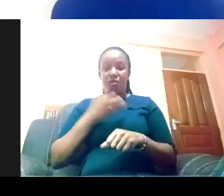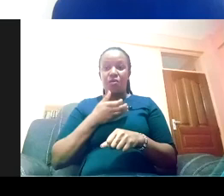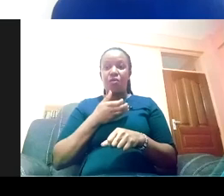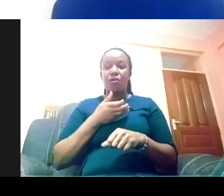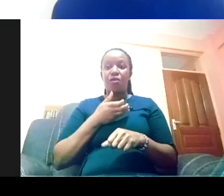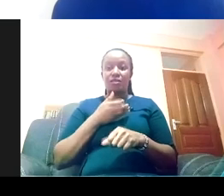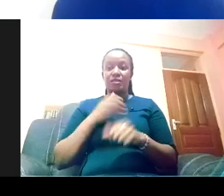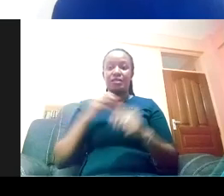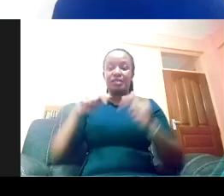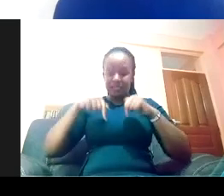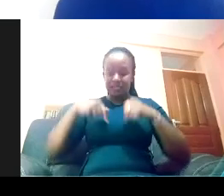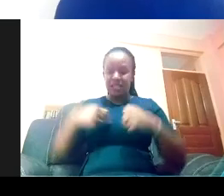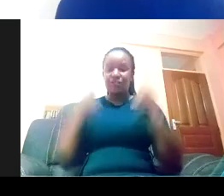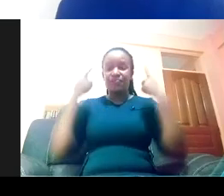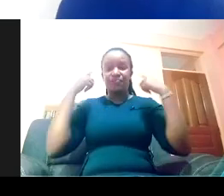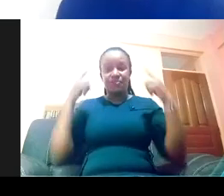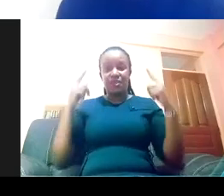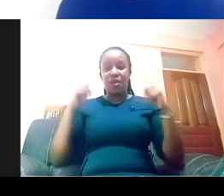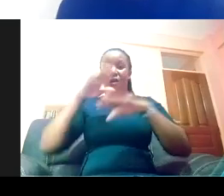about racial justice.